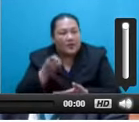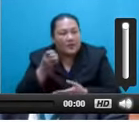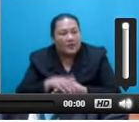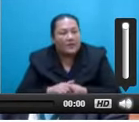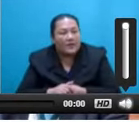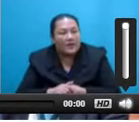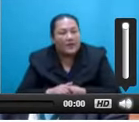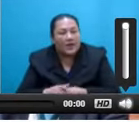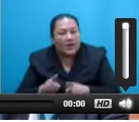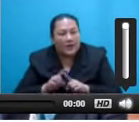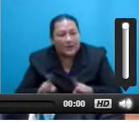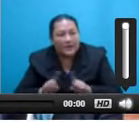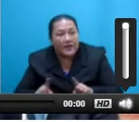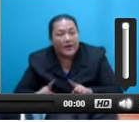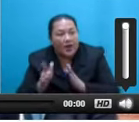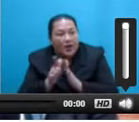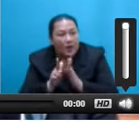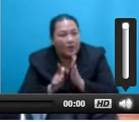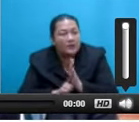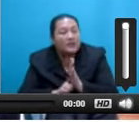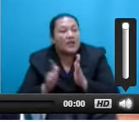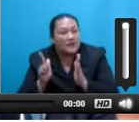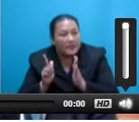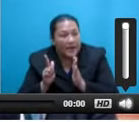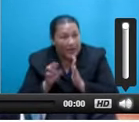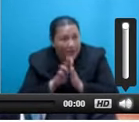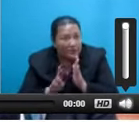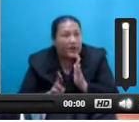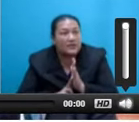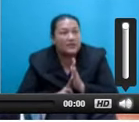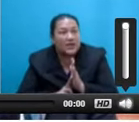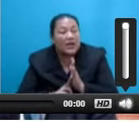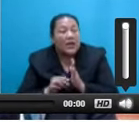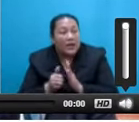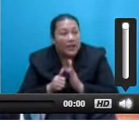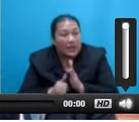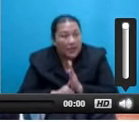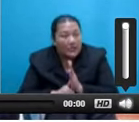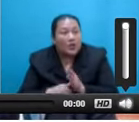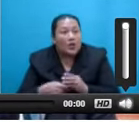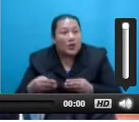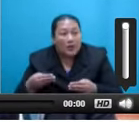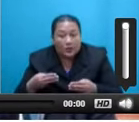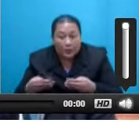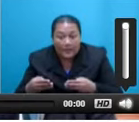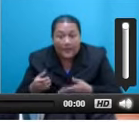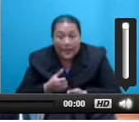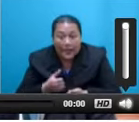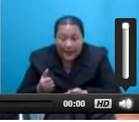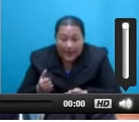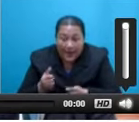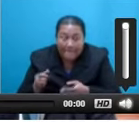various laws and regulations important to enact and measure of enforcement rather than just lip